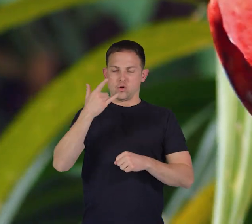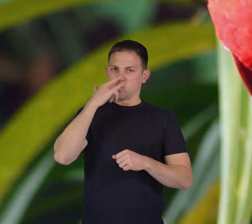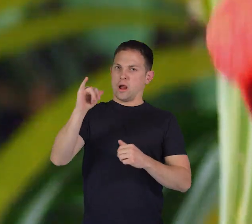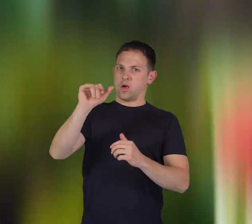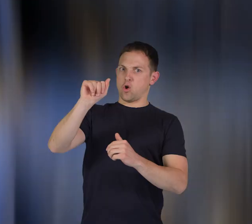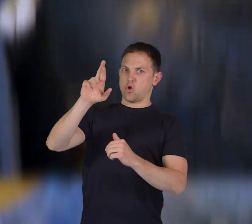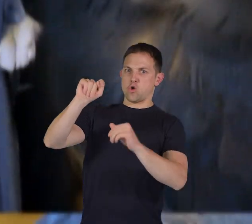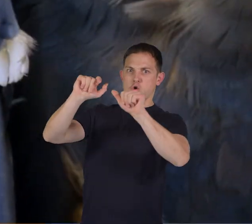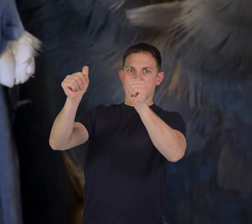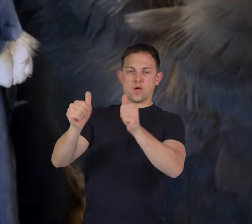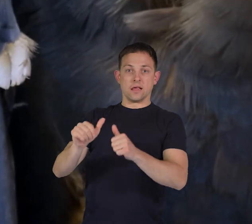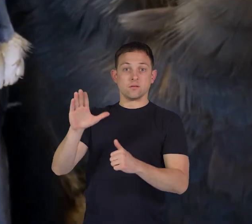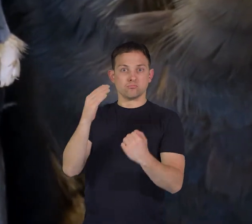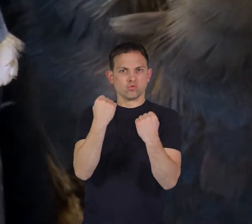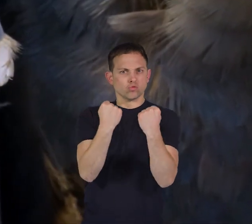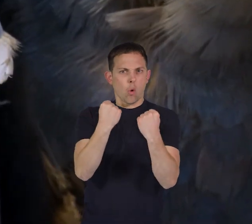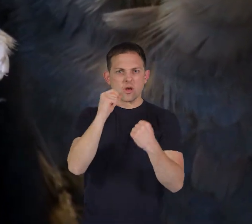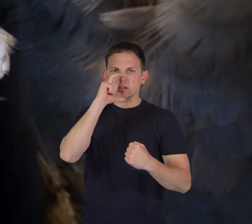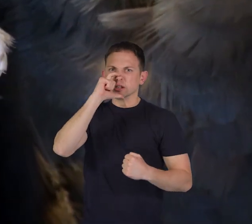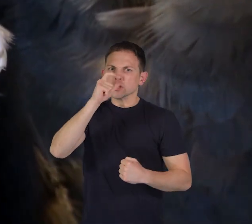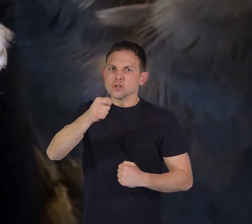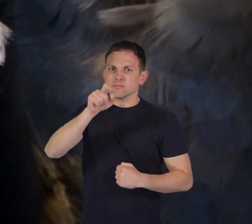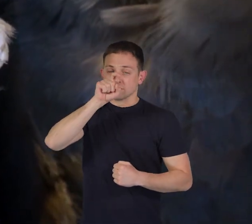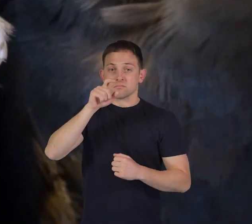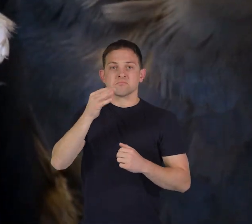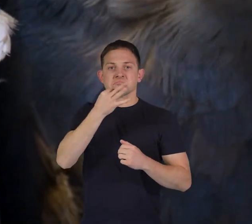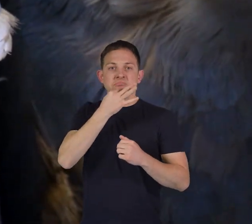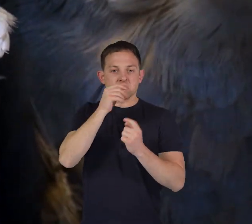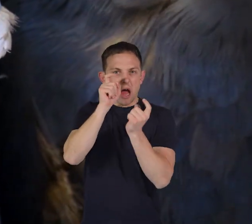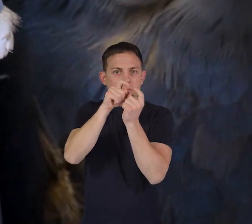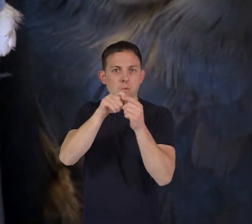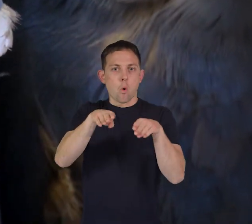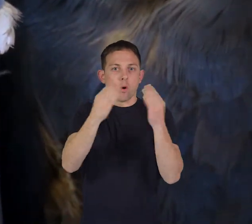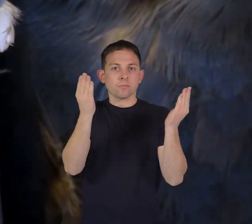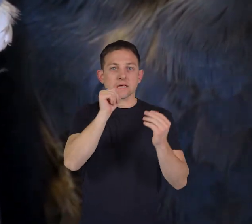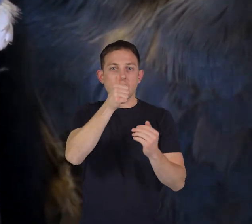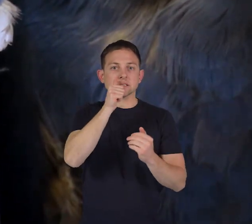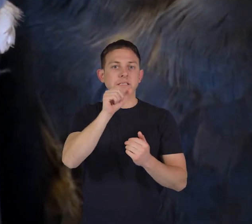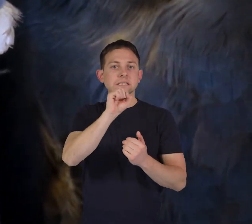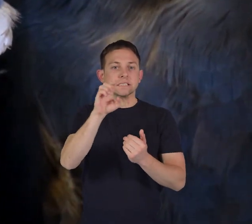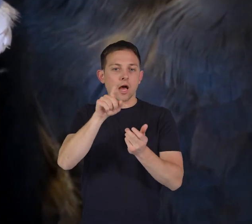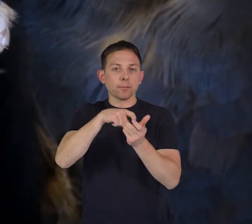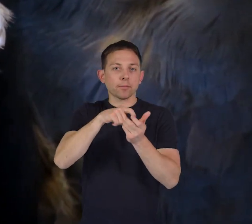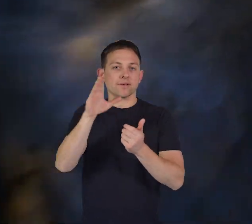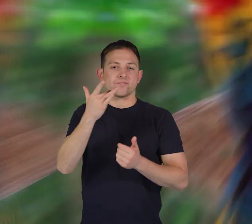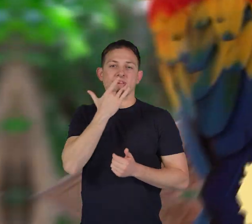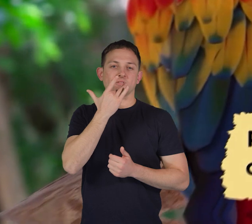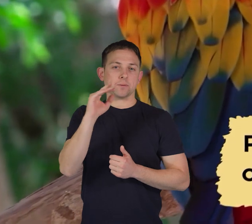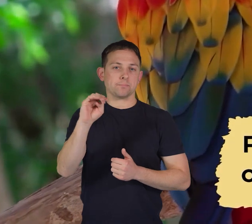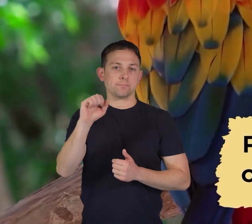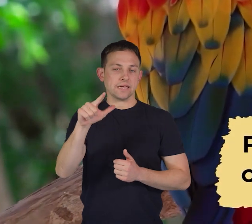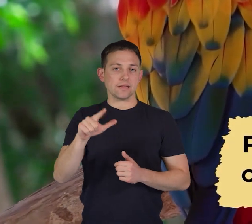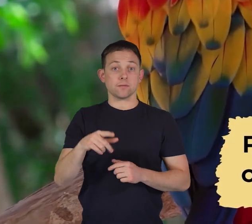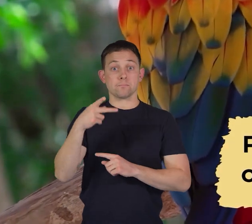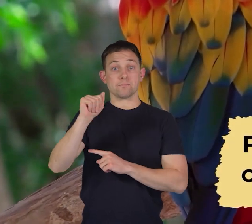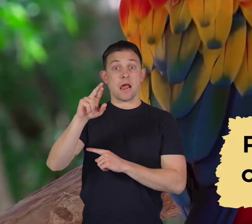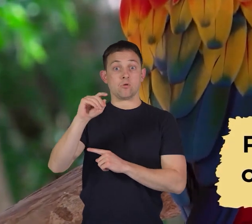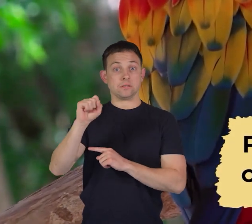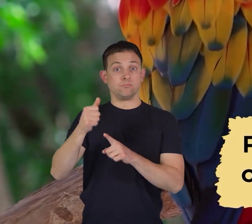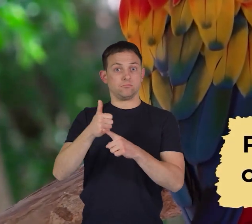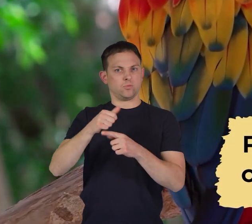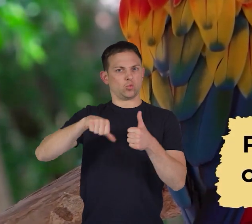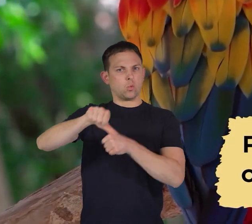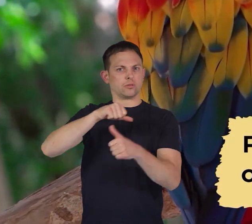pieces of art. Their strong beaks are adapted for cracking open nuts and seeds, their favorite meals. Parrots are social